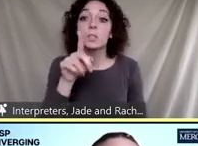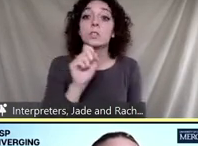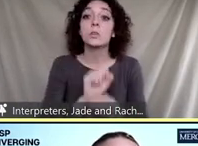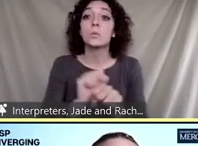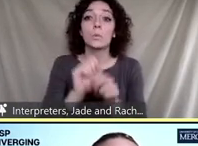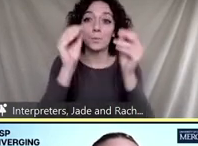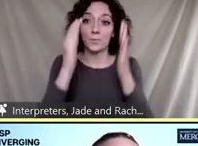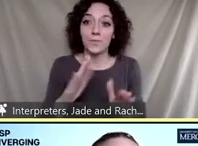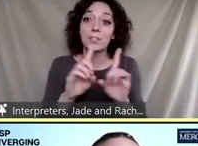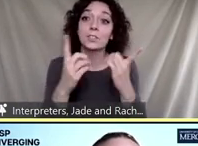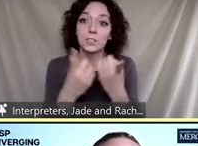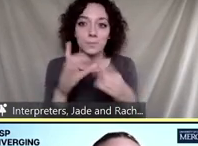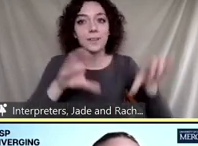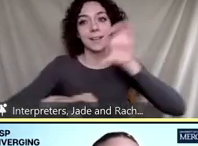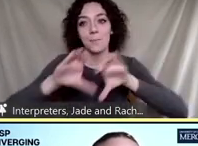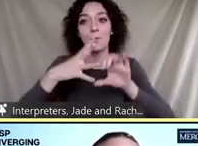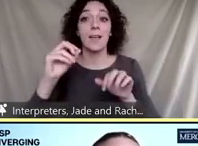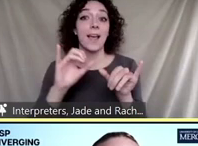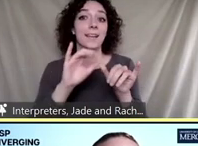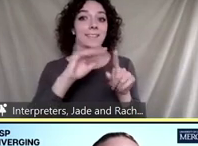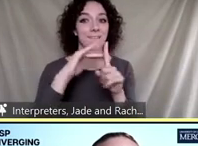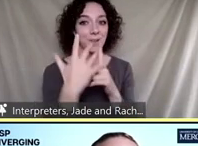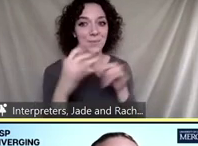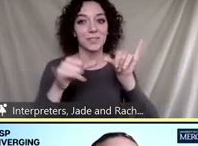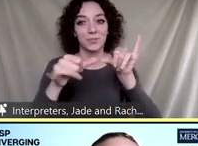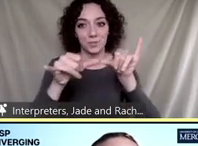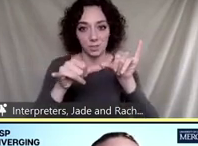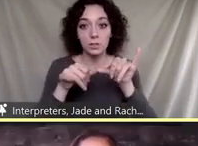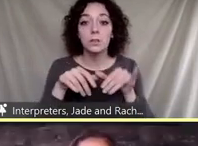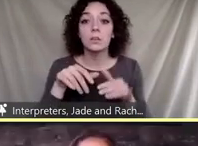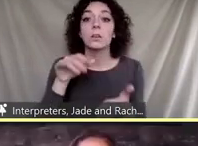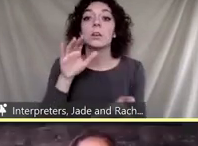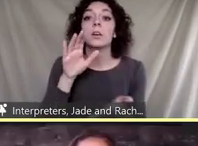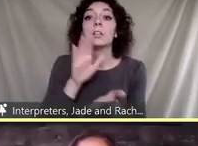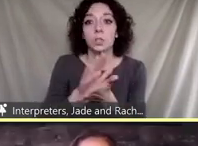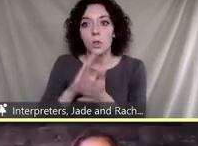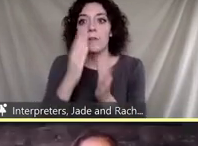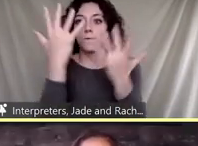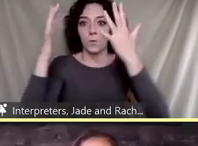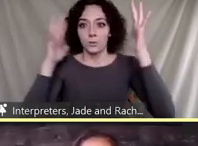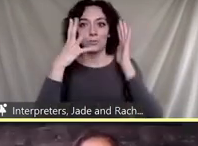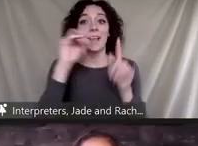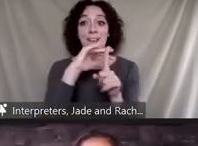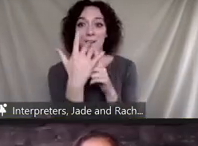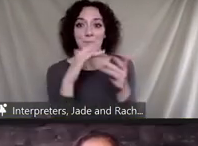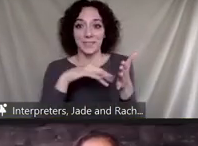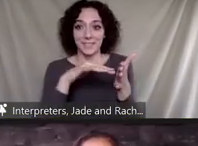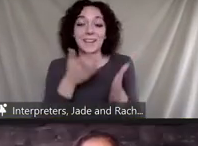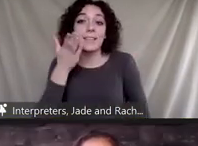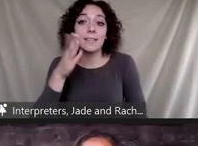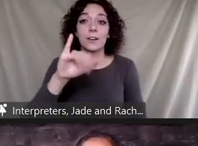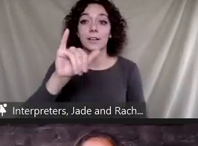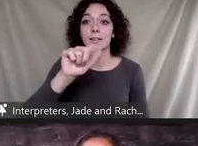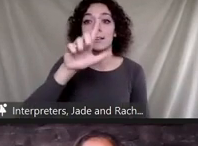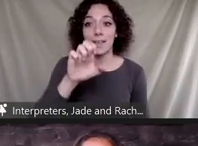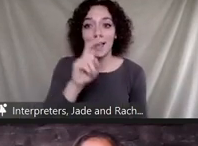in the department of chemical and environmental engineering and school forestry and environmental studies at yale university she also